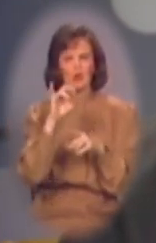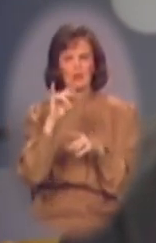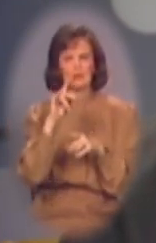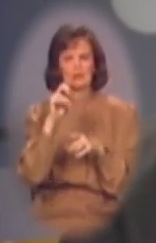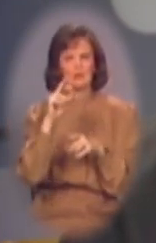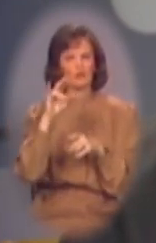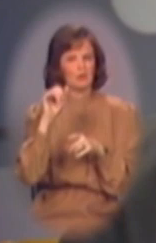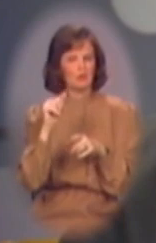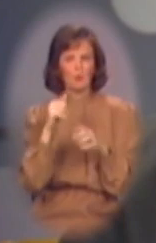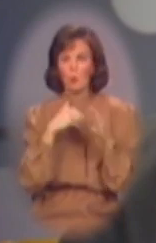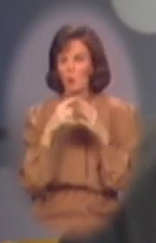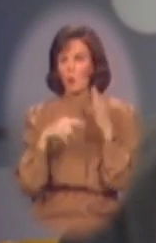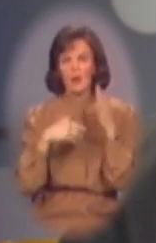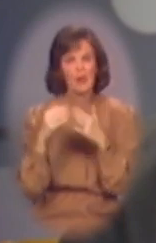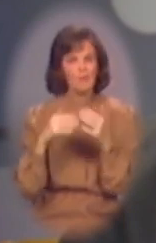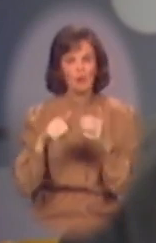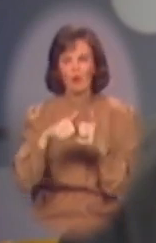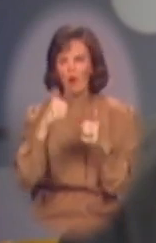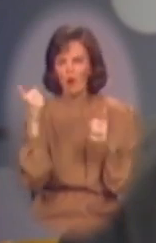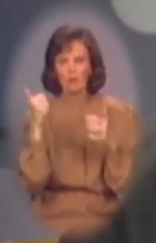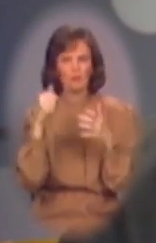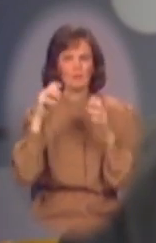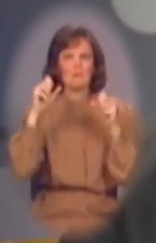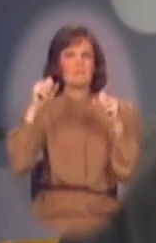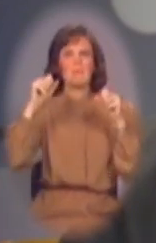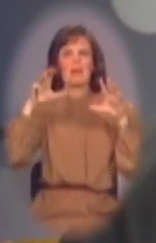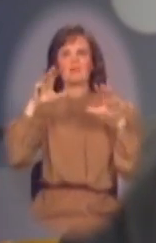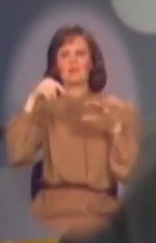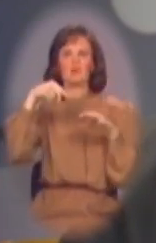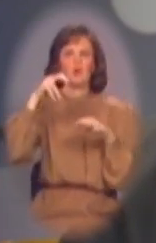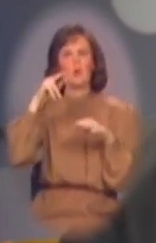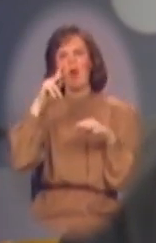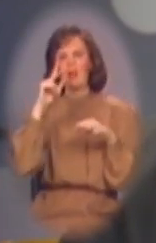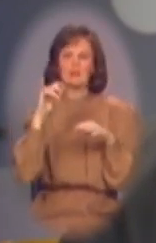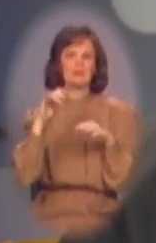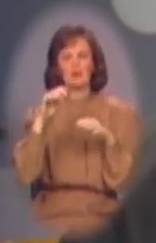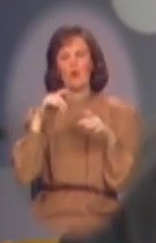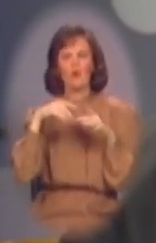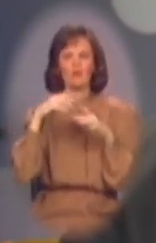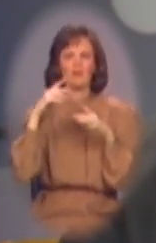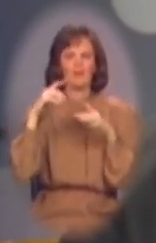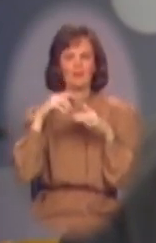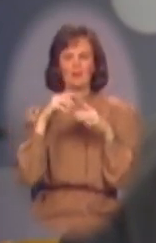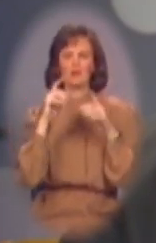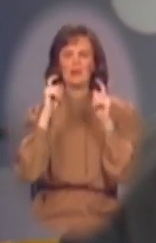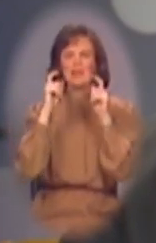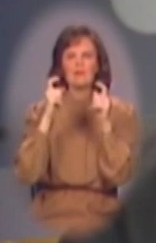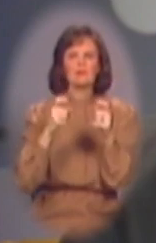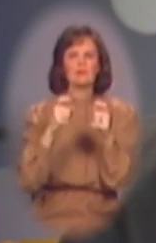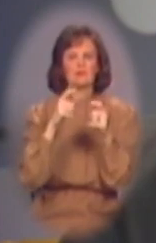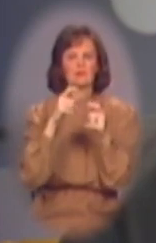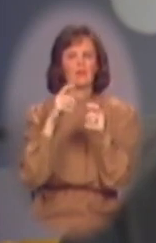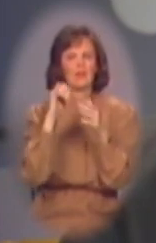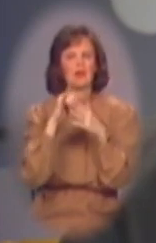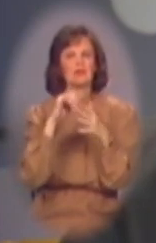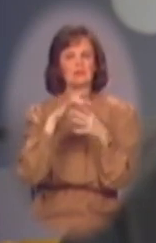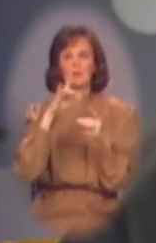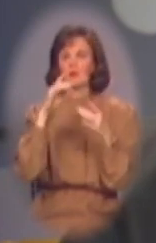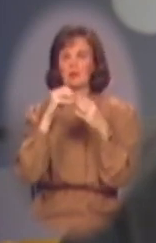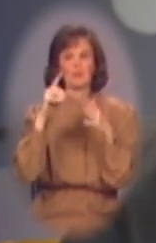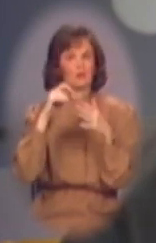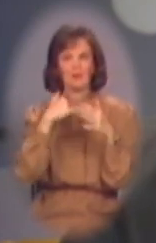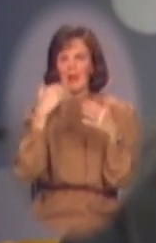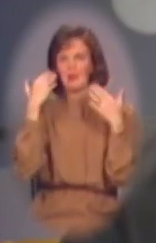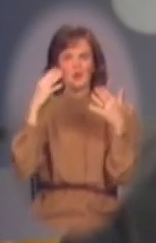Whatever other mystical, magical qualities or charismatic gifts a spiritual leader should have, I don't know,